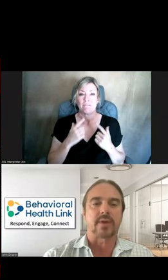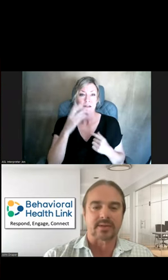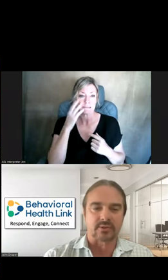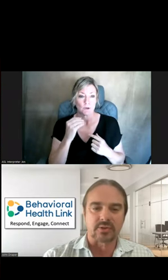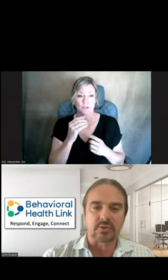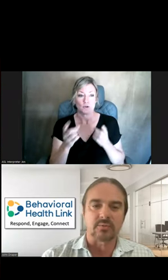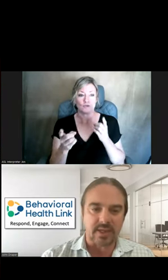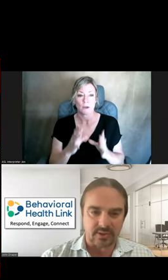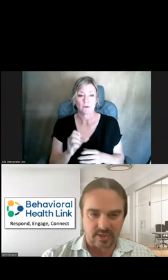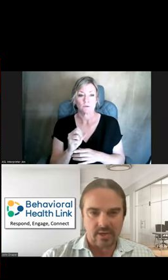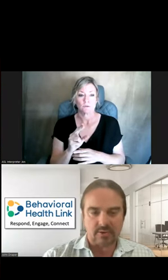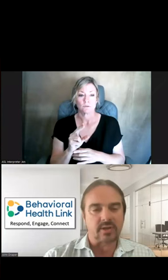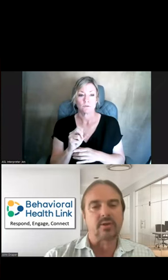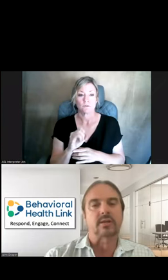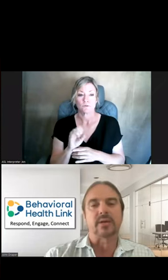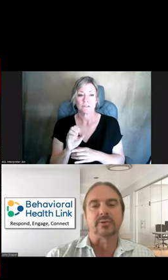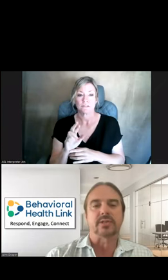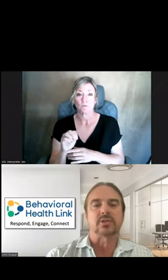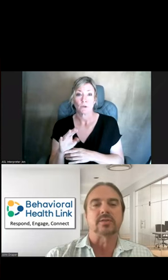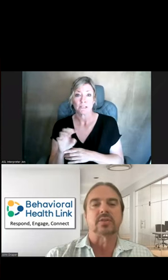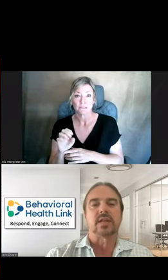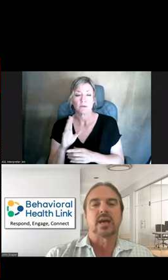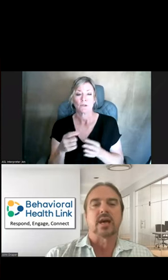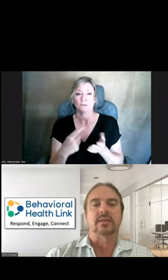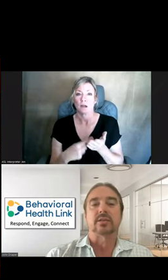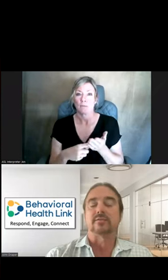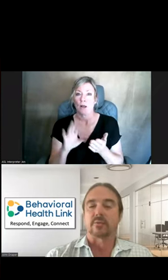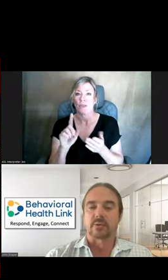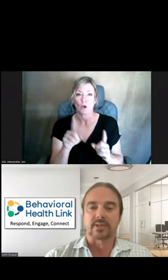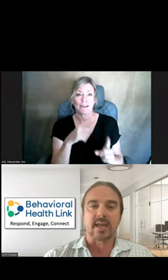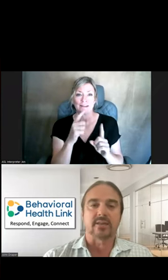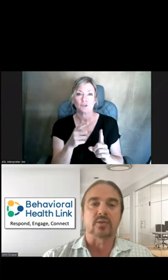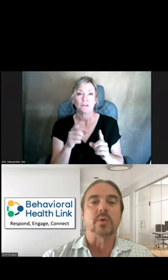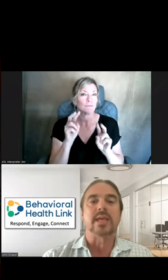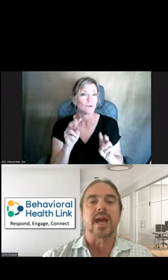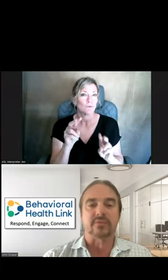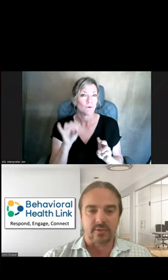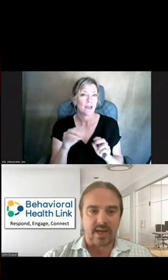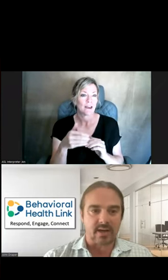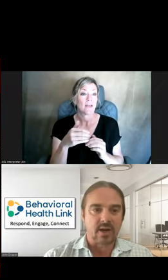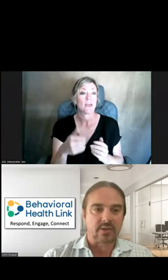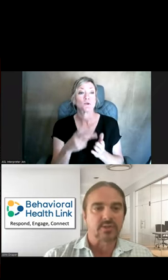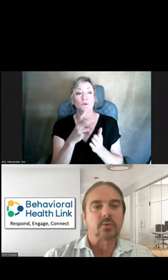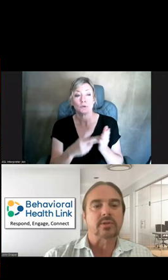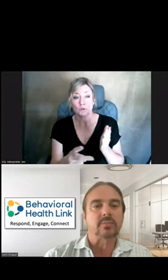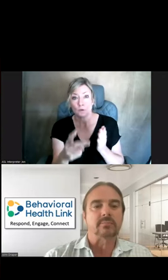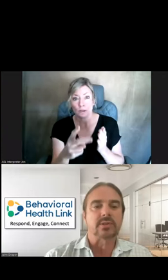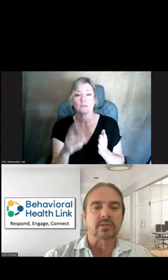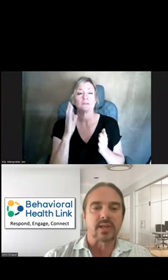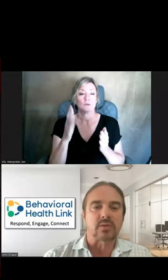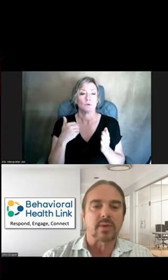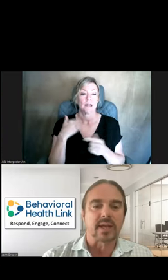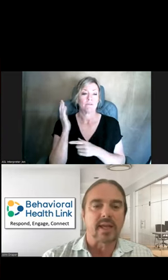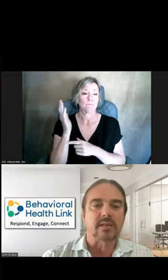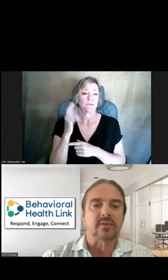director, Susie Reese, who's going to talk about their initiatives. Looking forward to that. then the week after that, there's going to be a